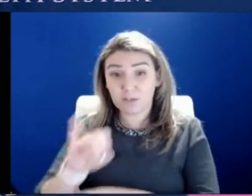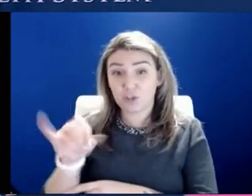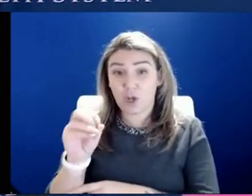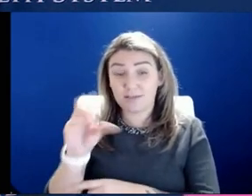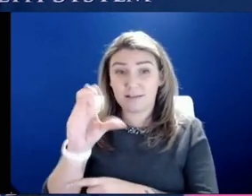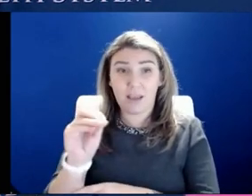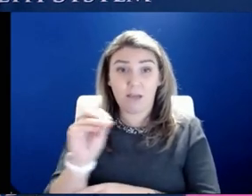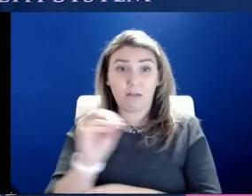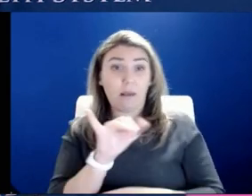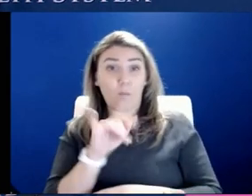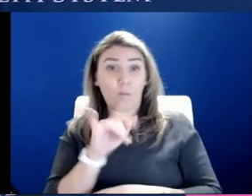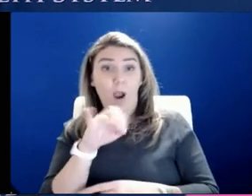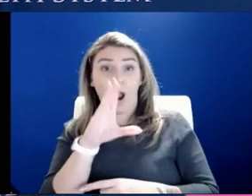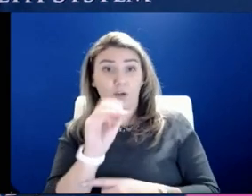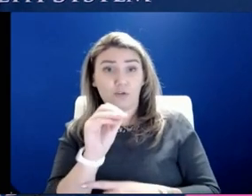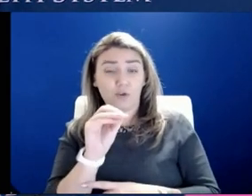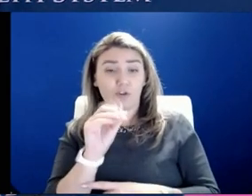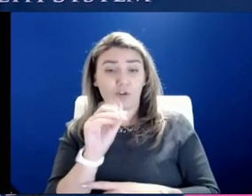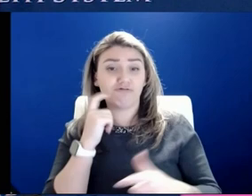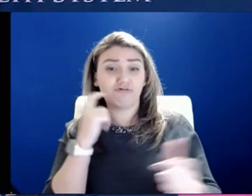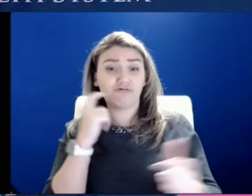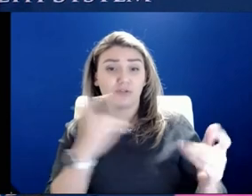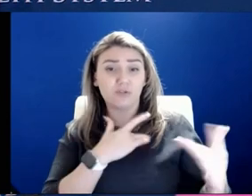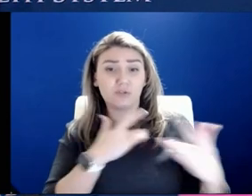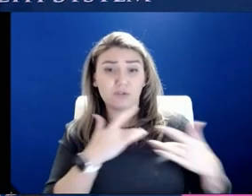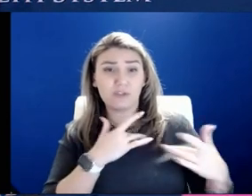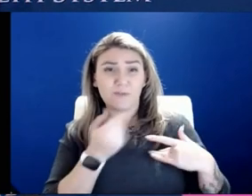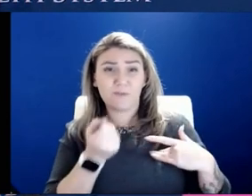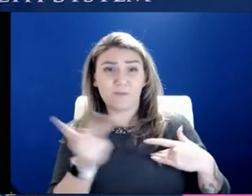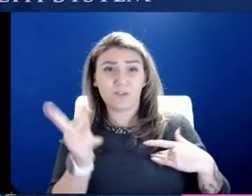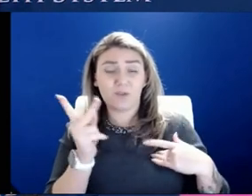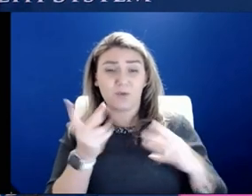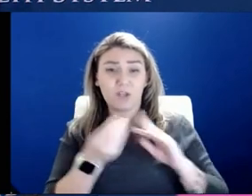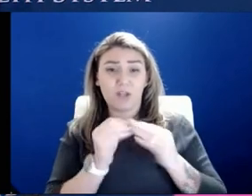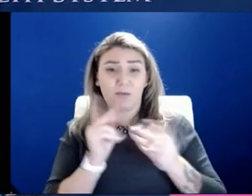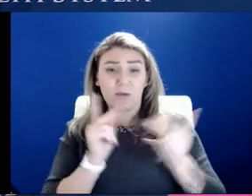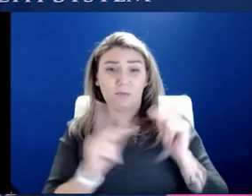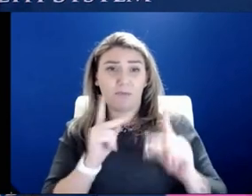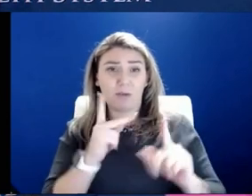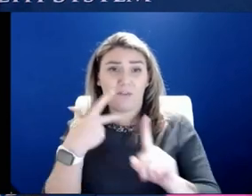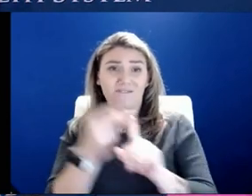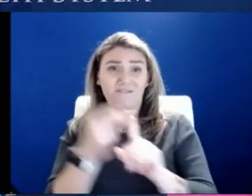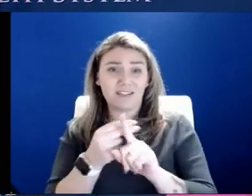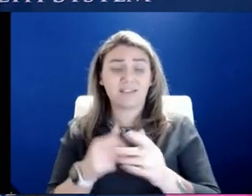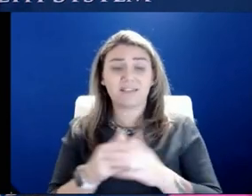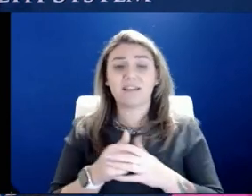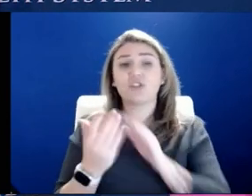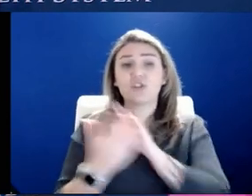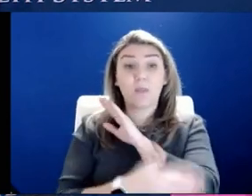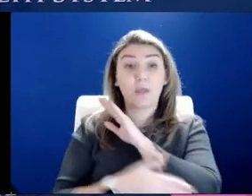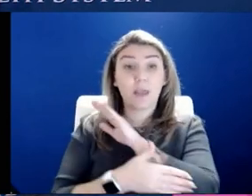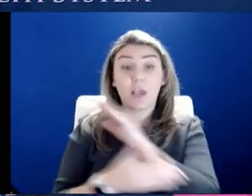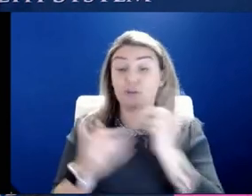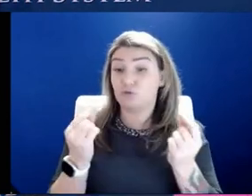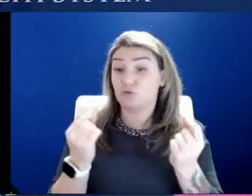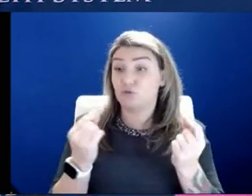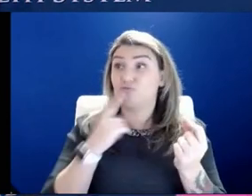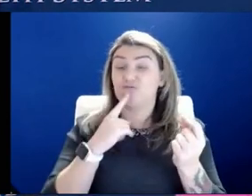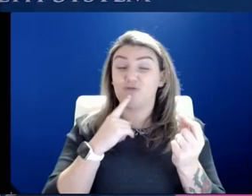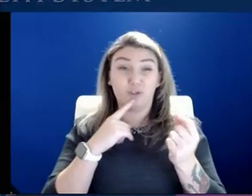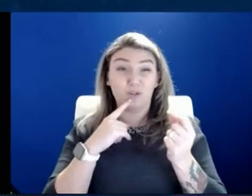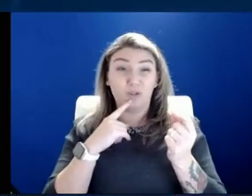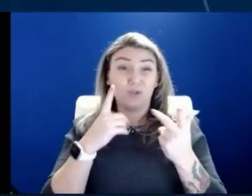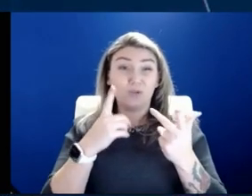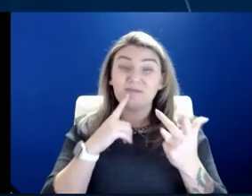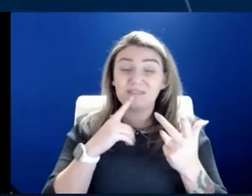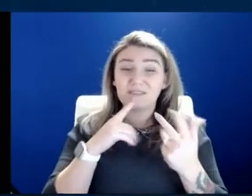County, the big concern is the fewer number of people who have gotten the vaccine, what the counties are doing to combat these numbers and what